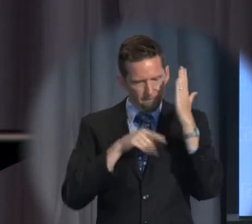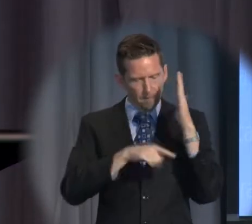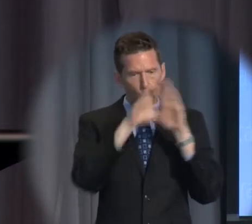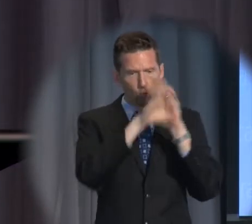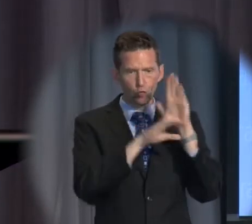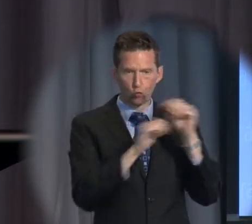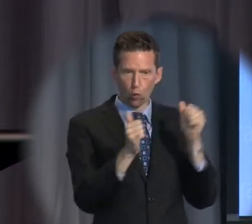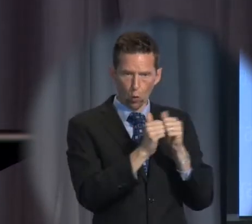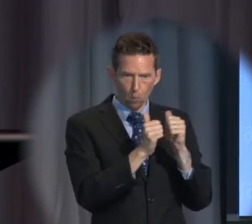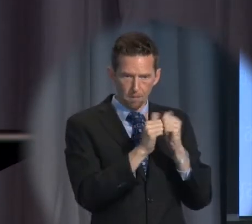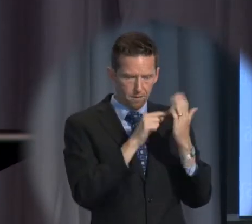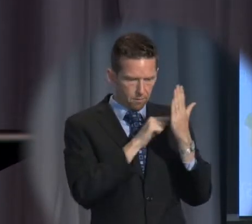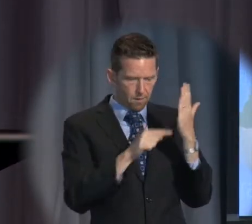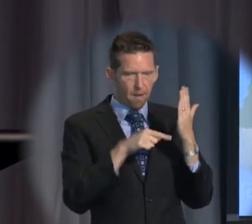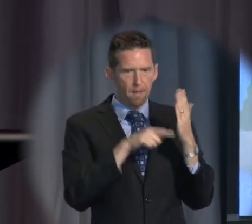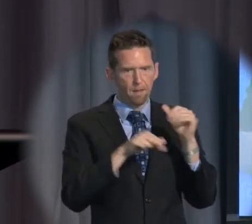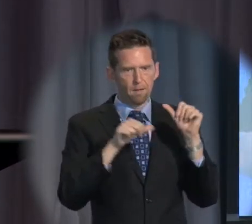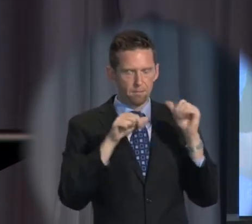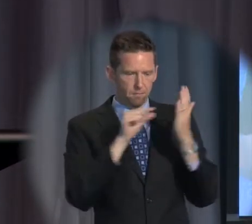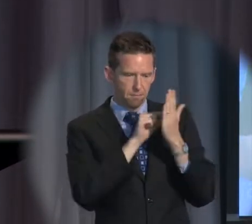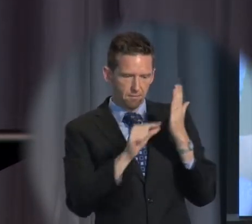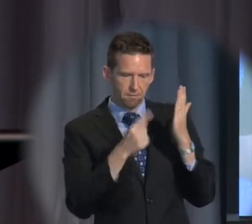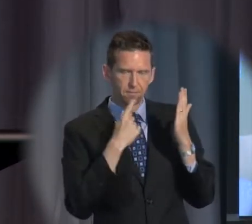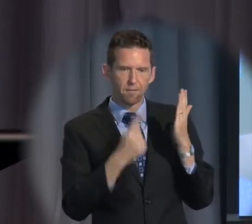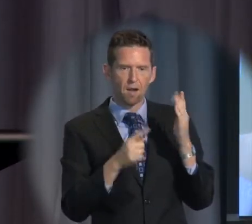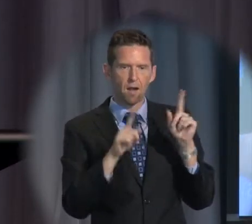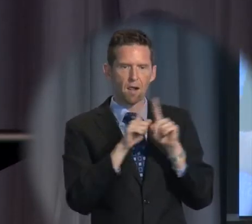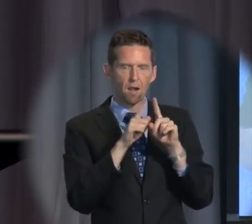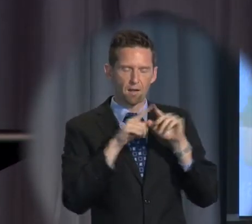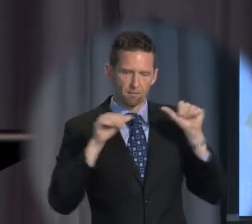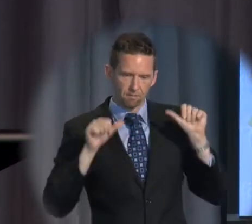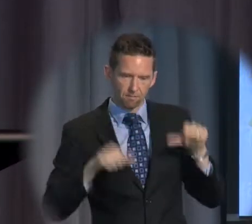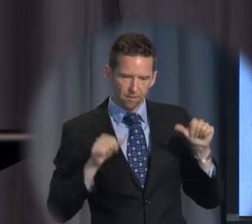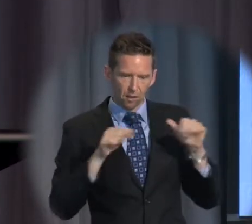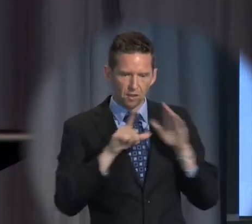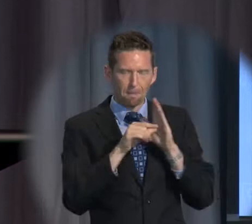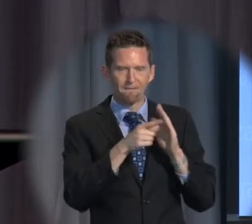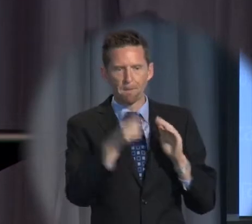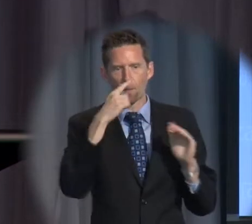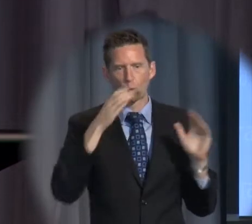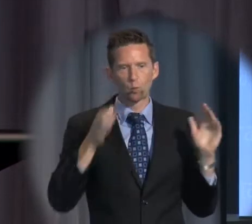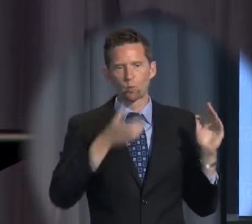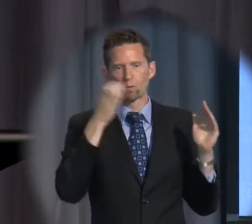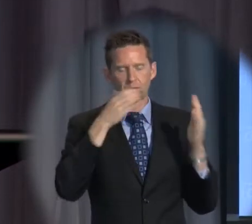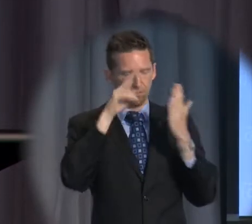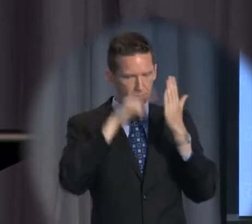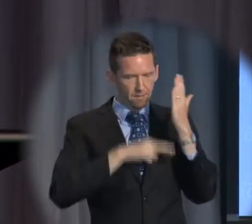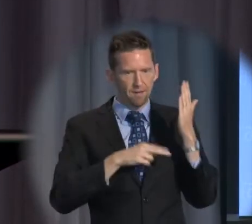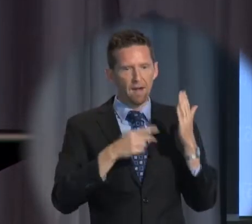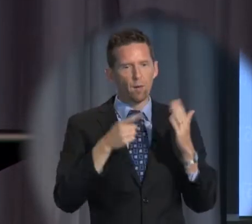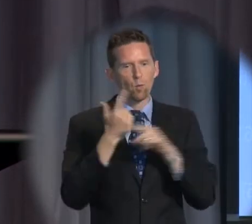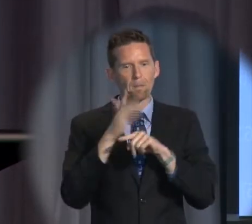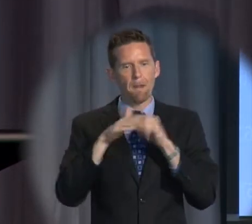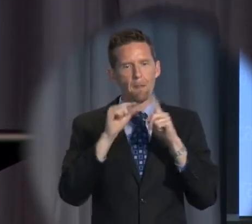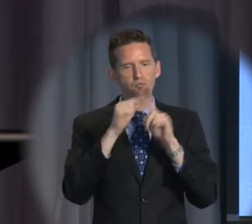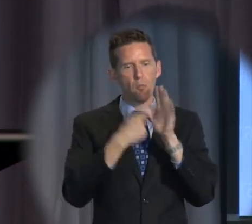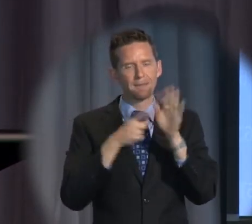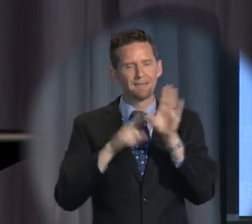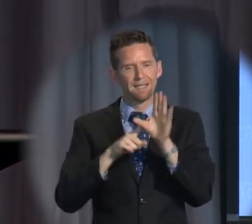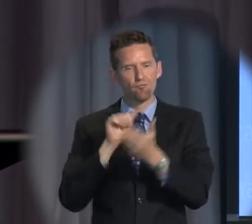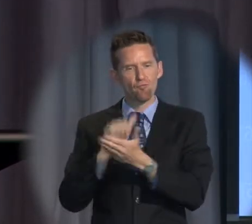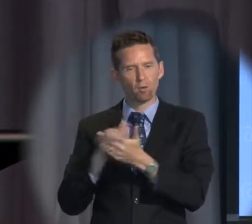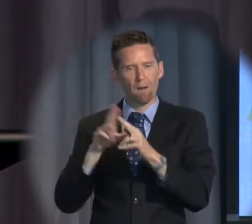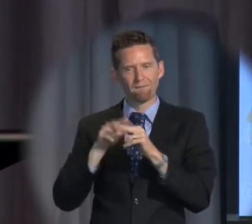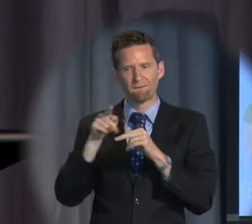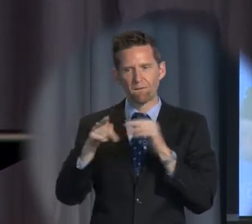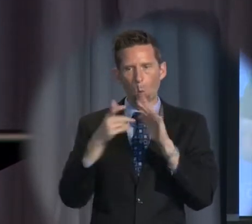that set the volume for a glass of wine or for ale and the property rights of a widow on the death of her husband